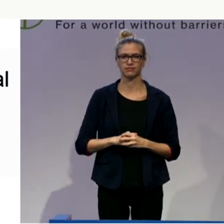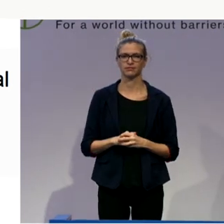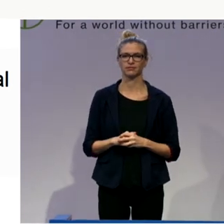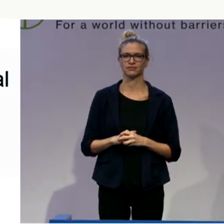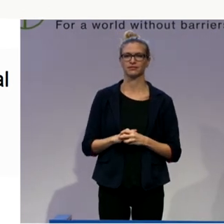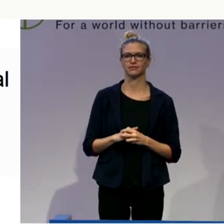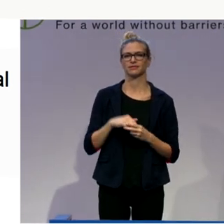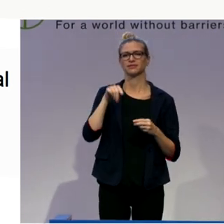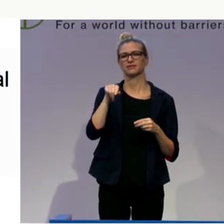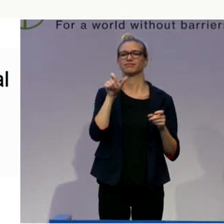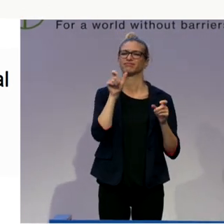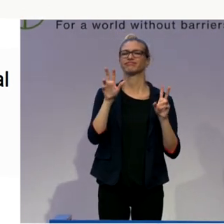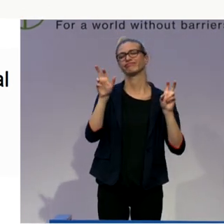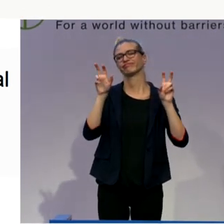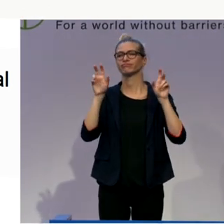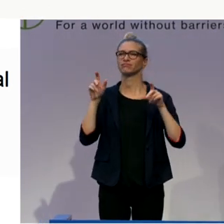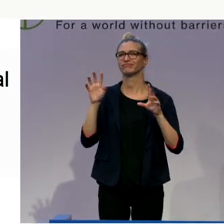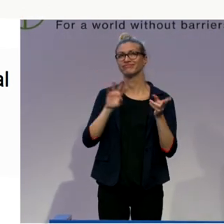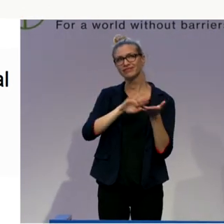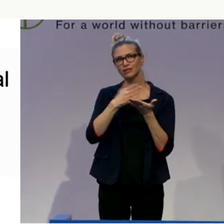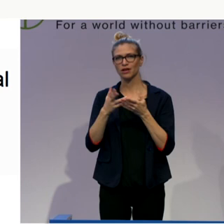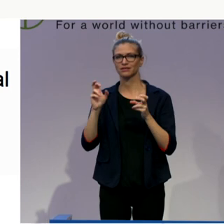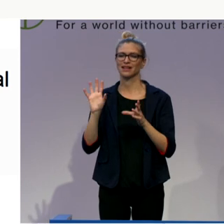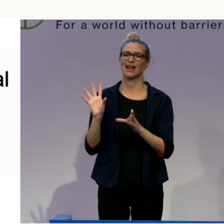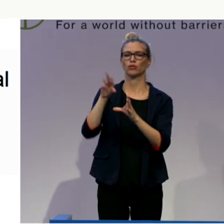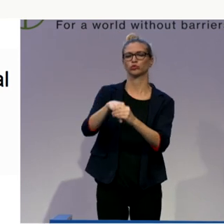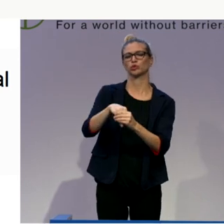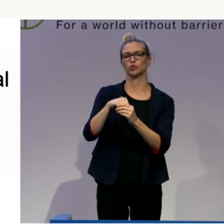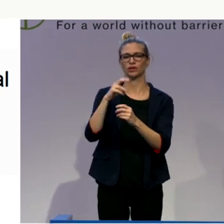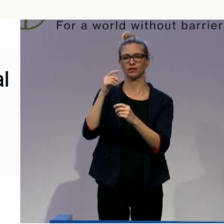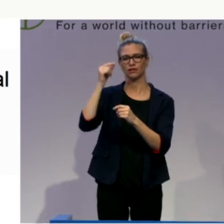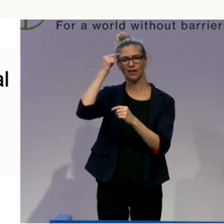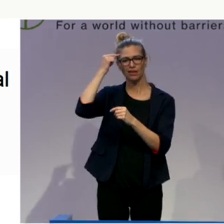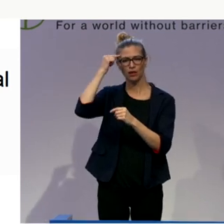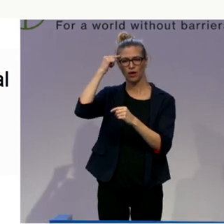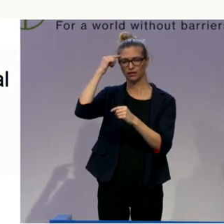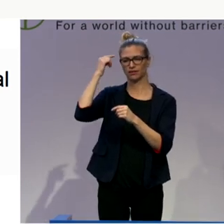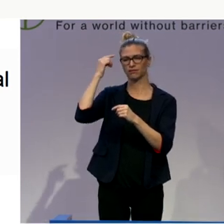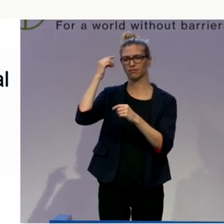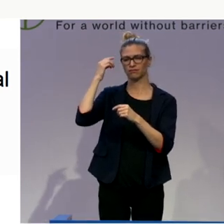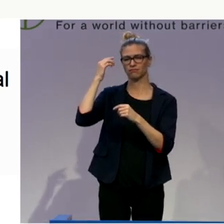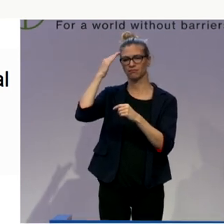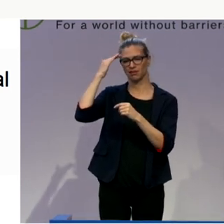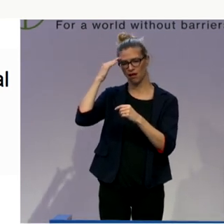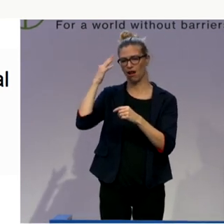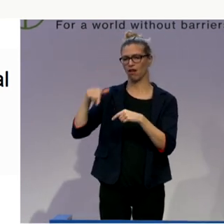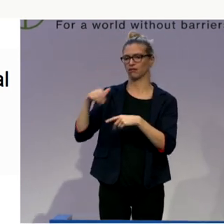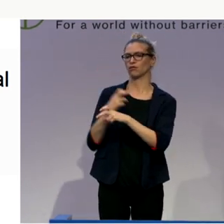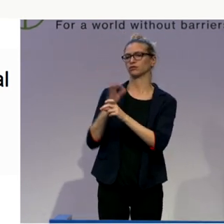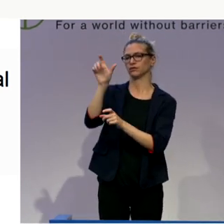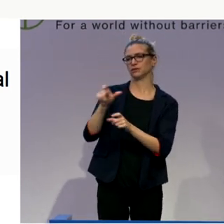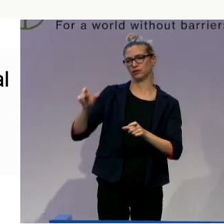working for people with intellectual disabilities, developmental disabilities here in Austria and serving for over 11